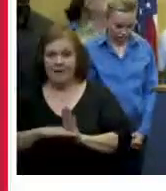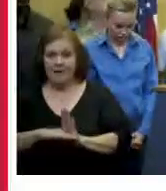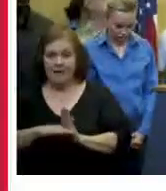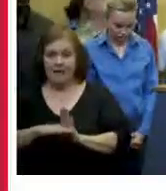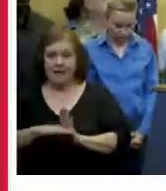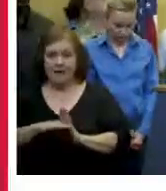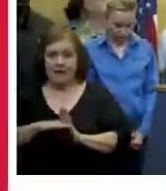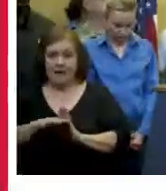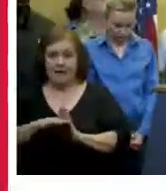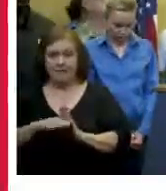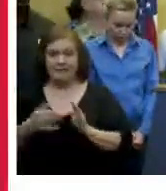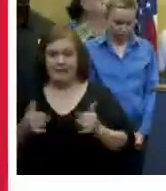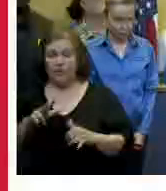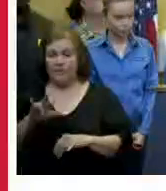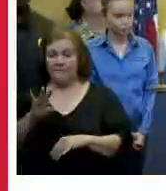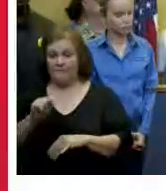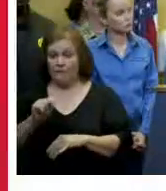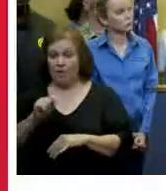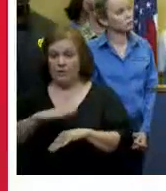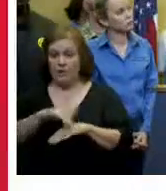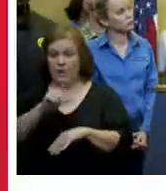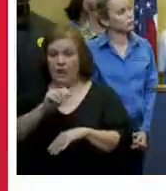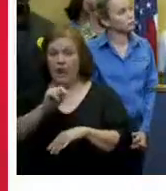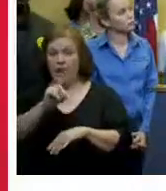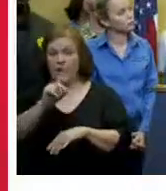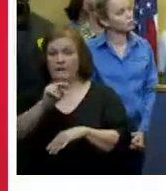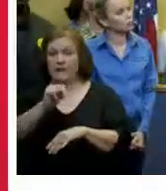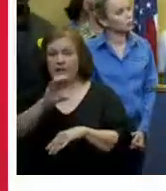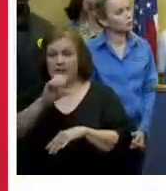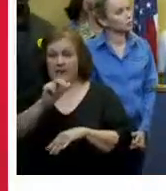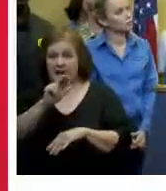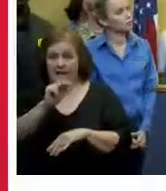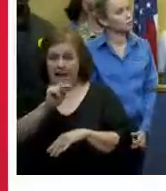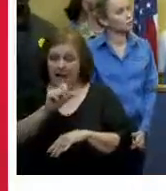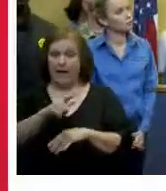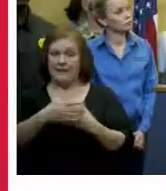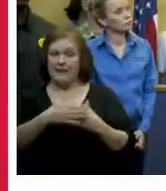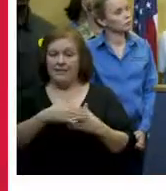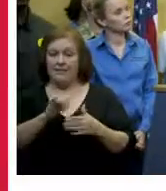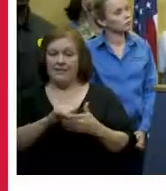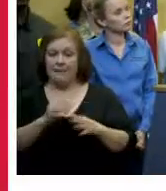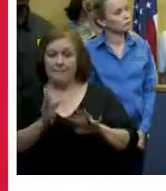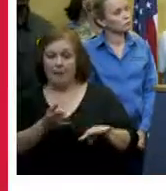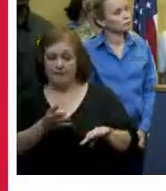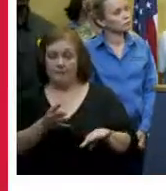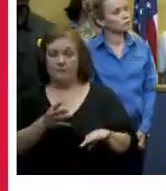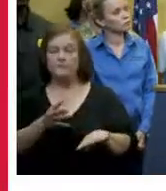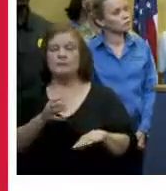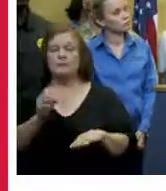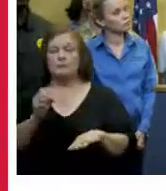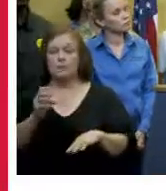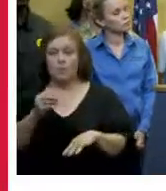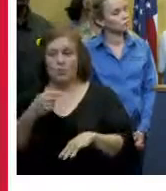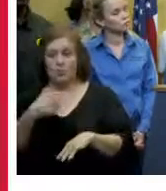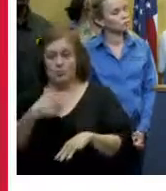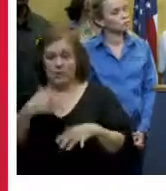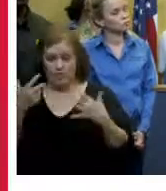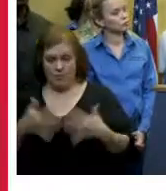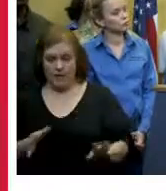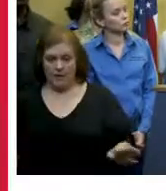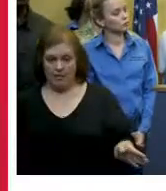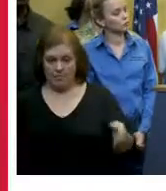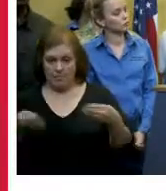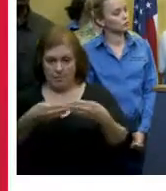we hit the three foot trigger at the london avenue canal permanent pump station we have now closed that the gates on that